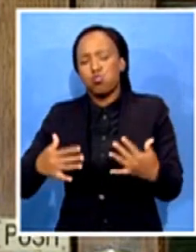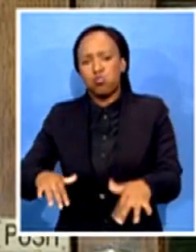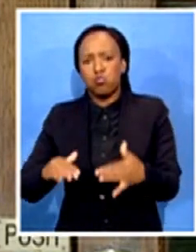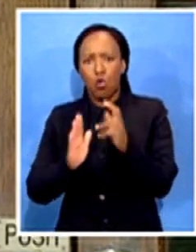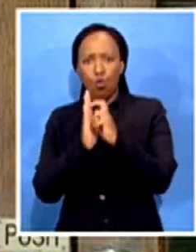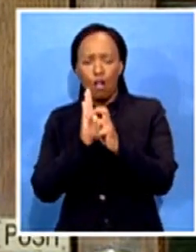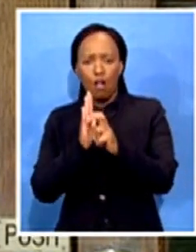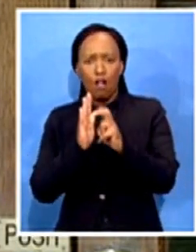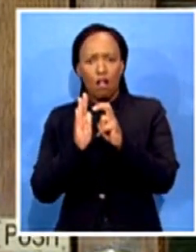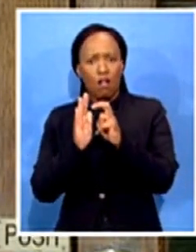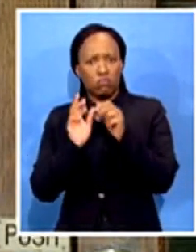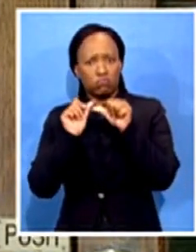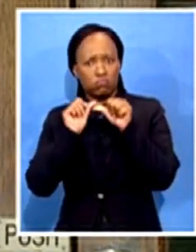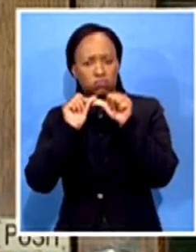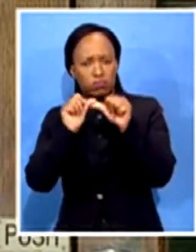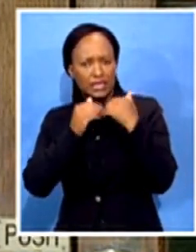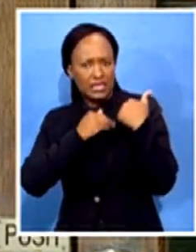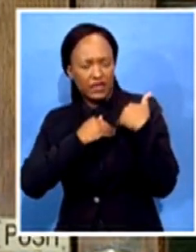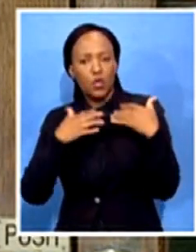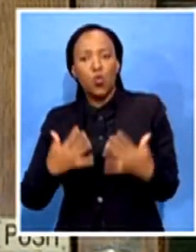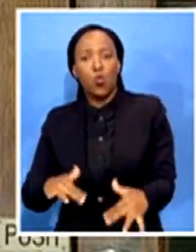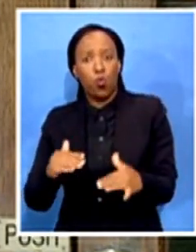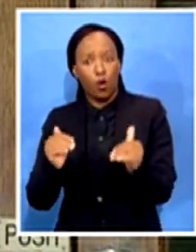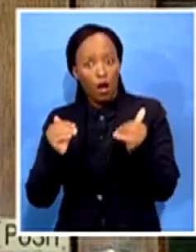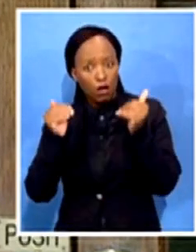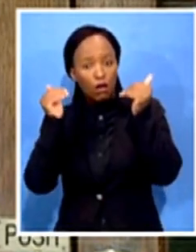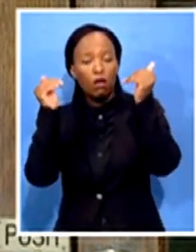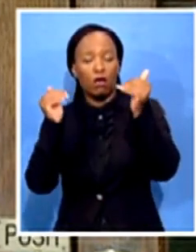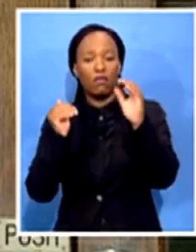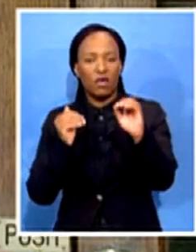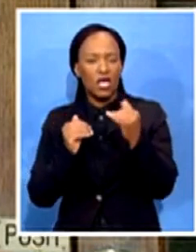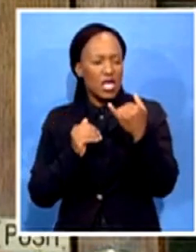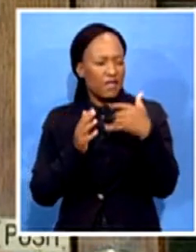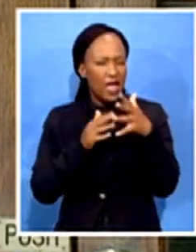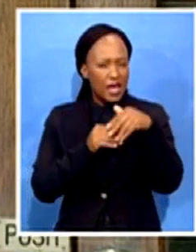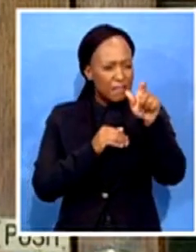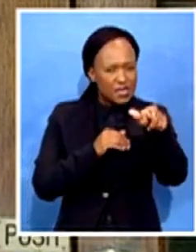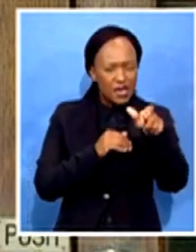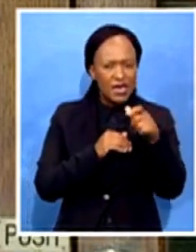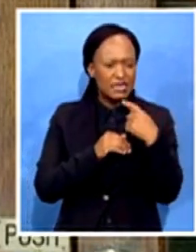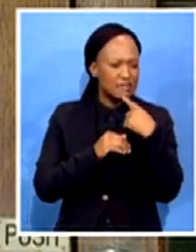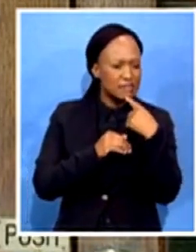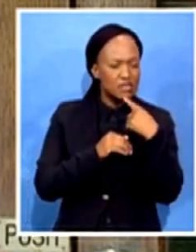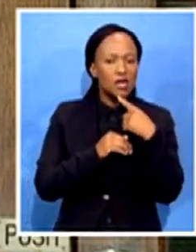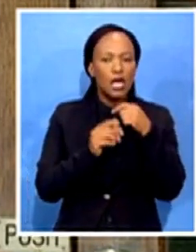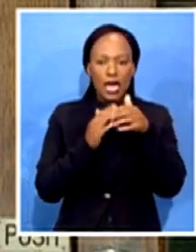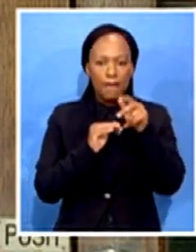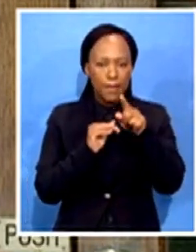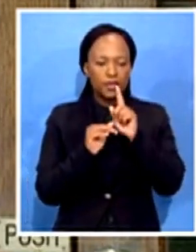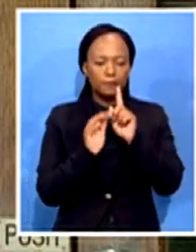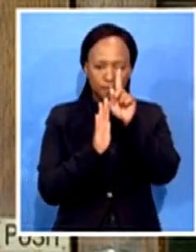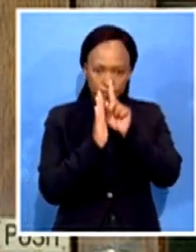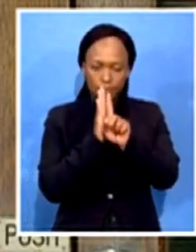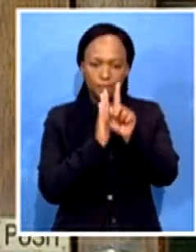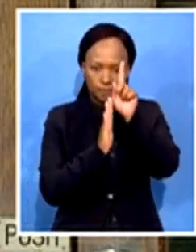is presenting he or herself at the marking centre is supposed to be screened, is supposed to